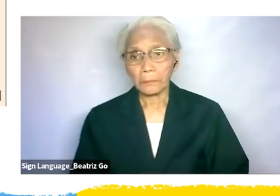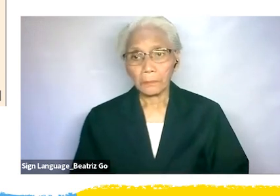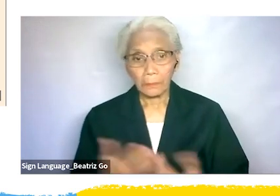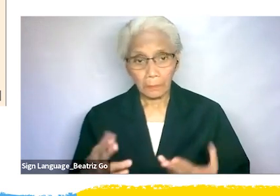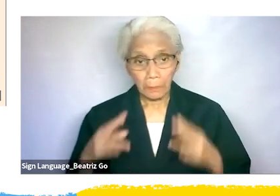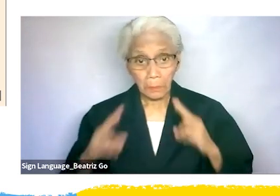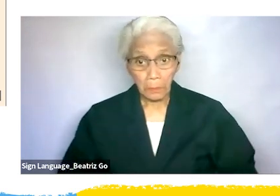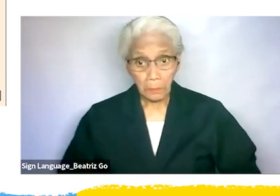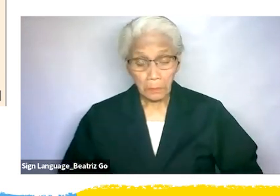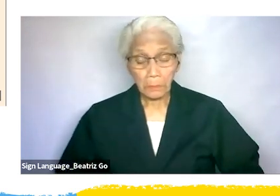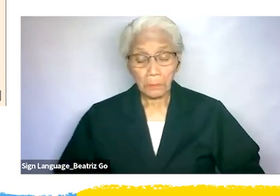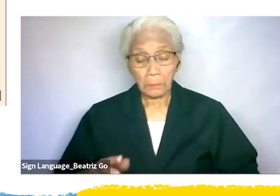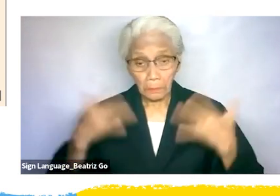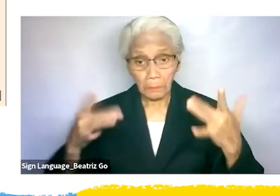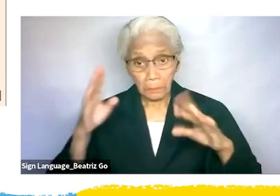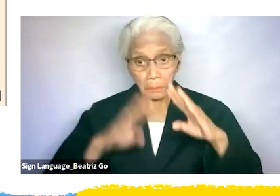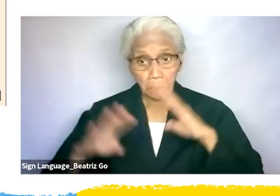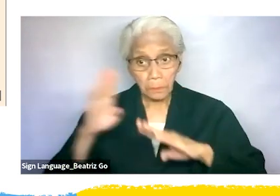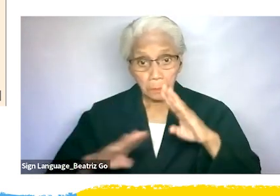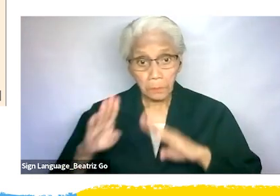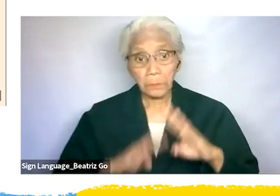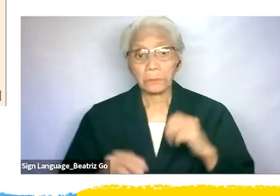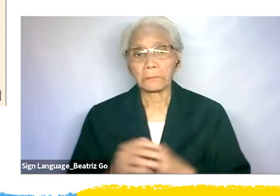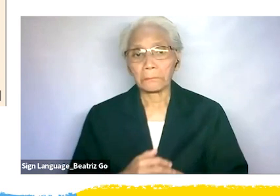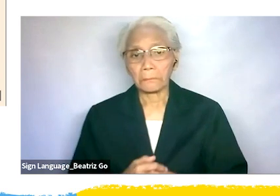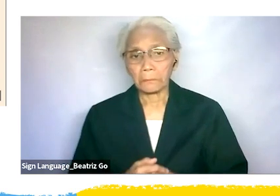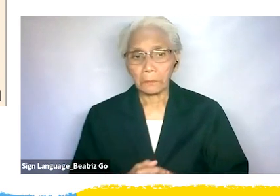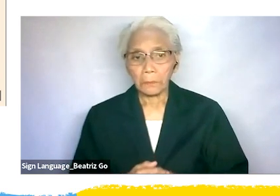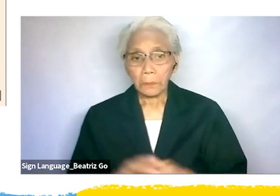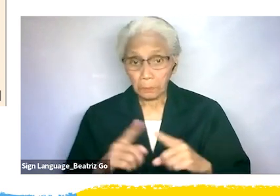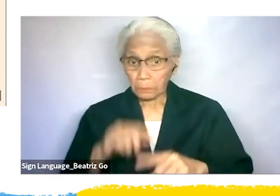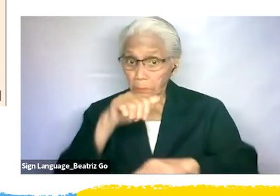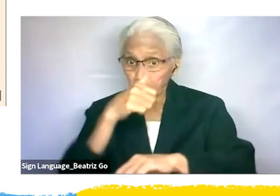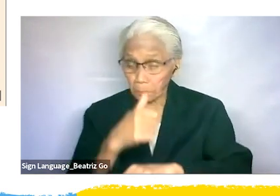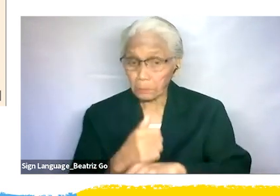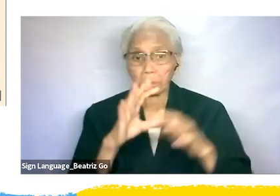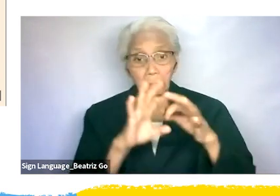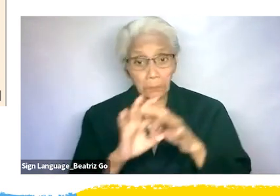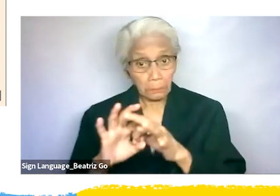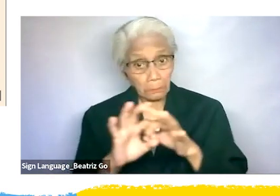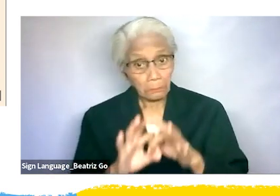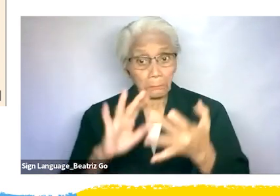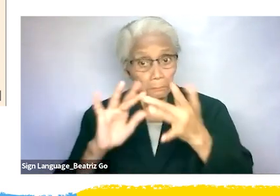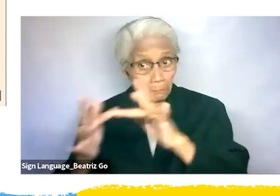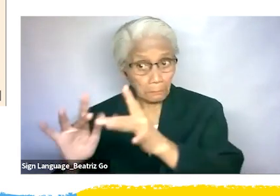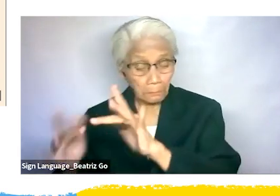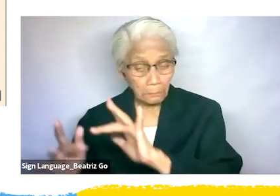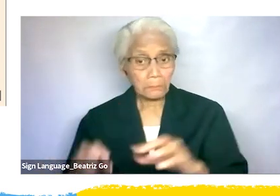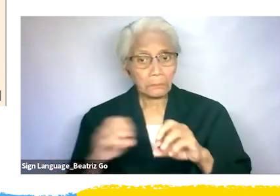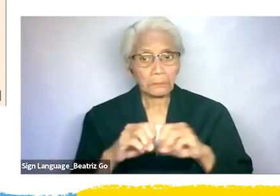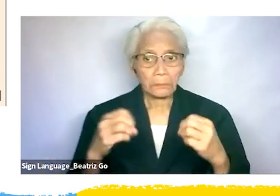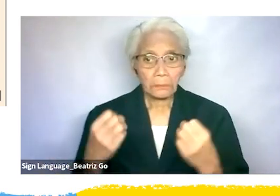problems strategy three to establish cooperation of its network organizations both